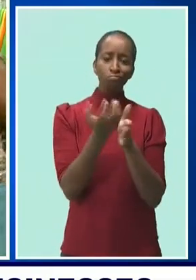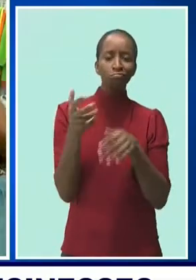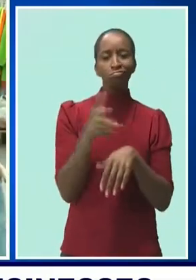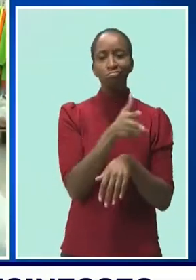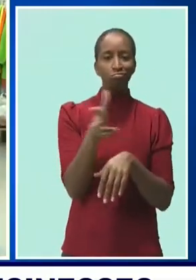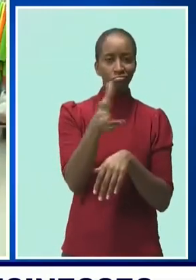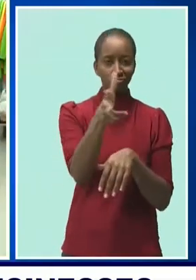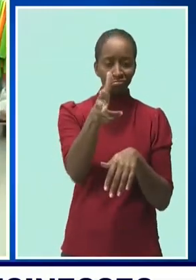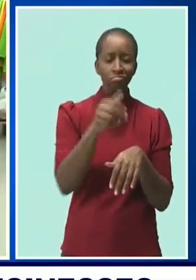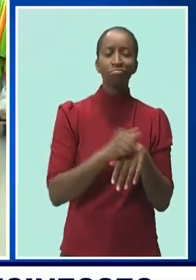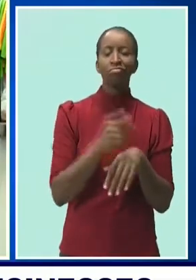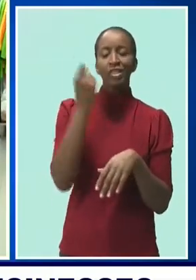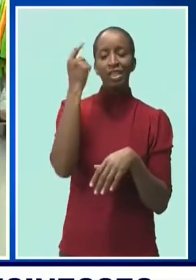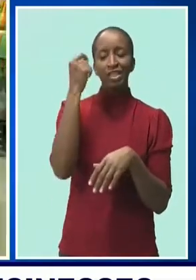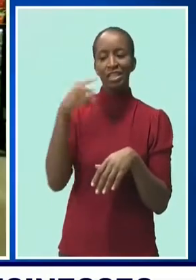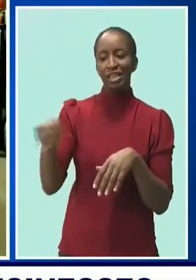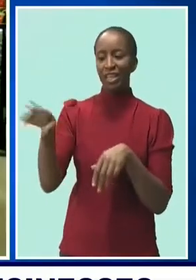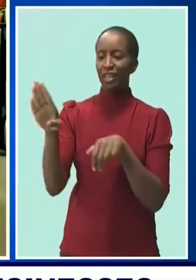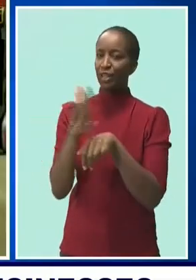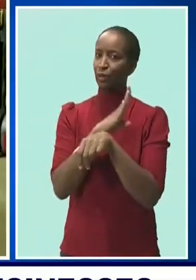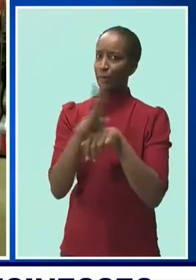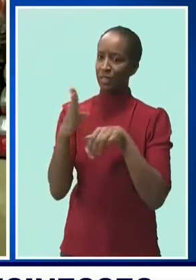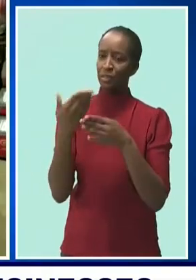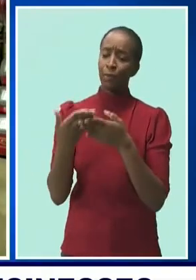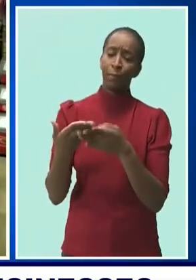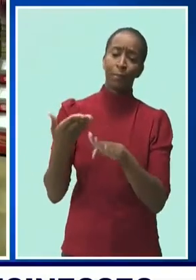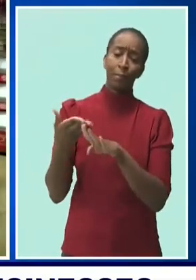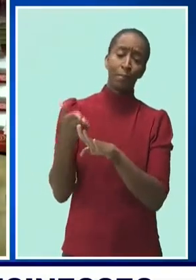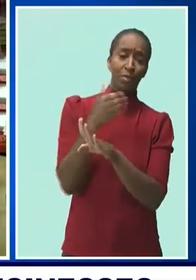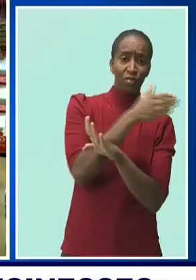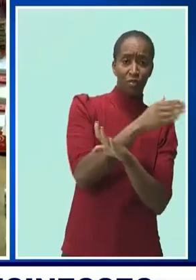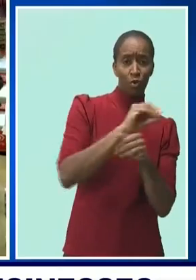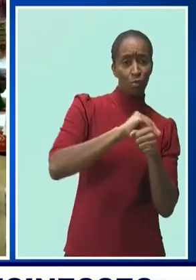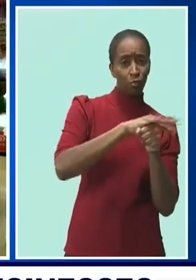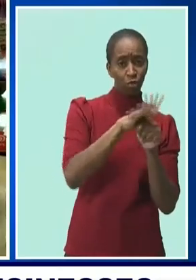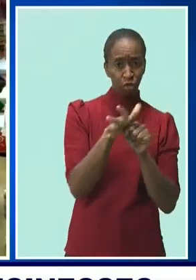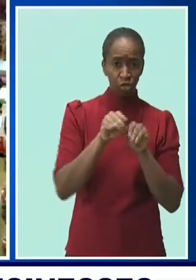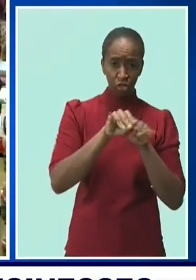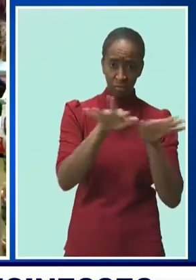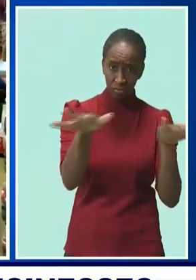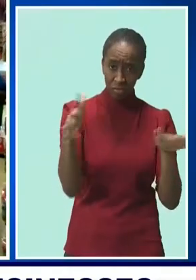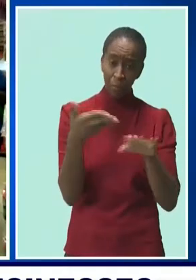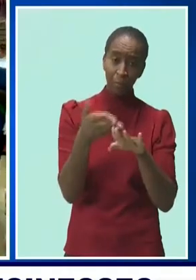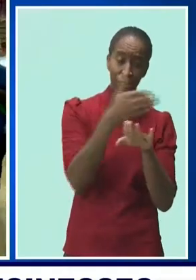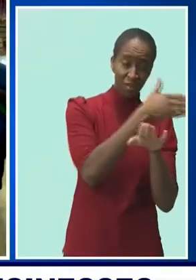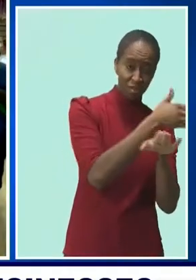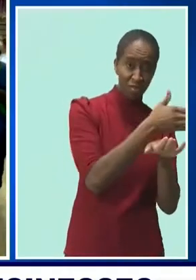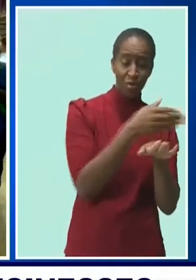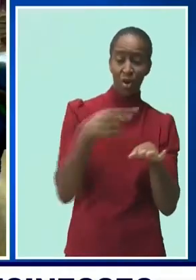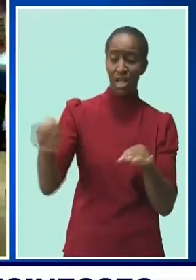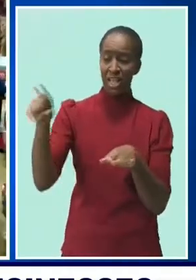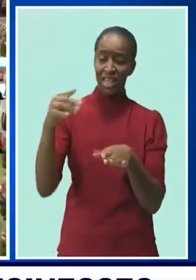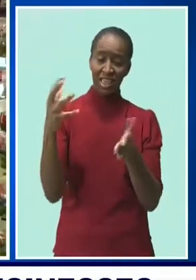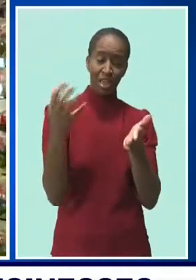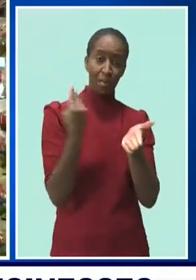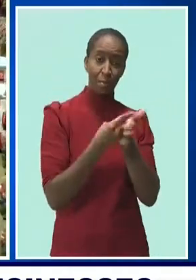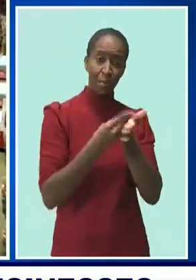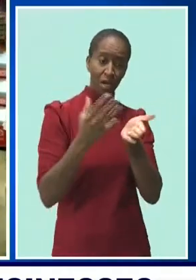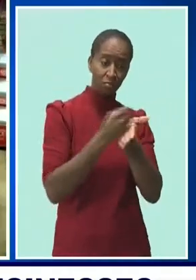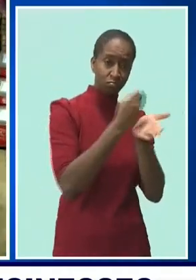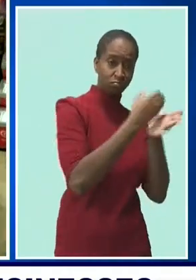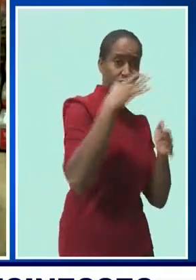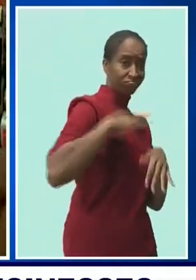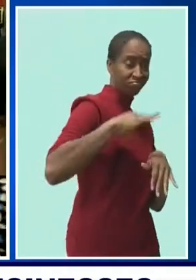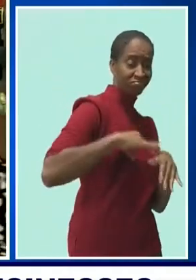from pre-lockdown levels. For sewing world, business has fluctuated across departments. Downstairs in